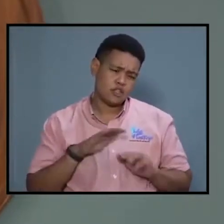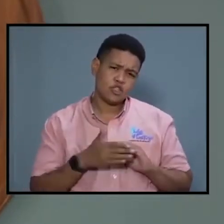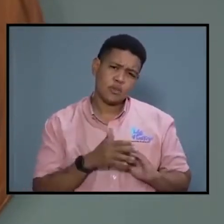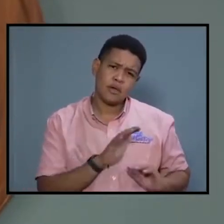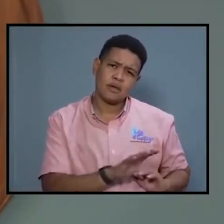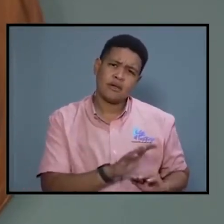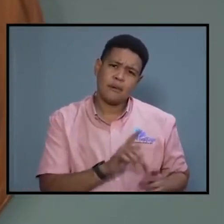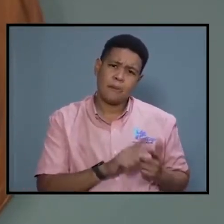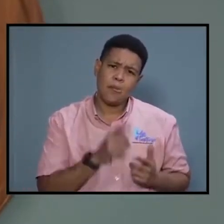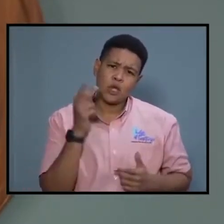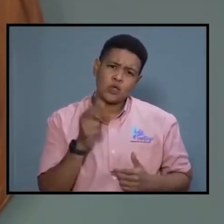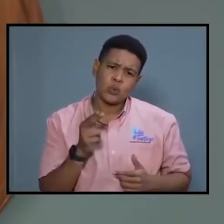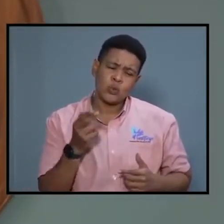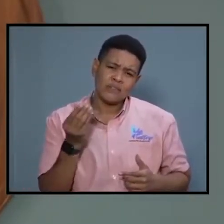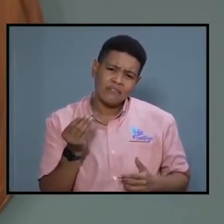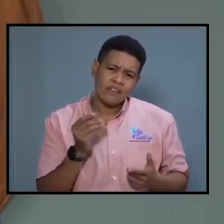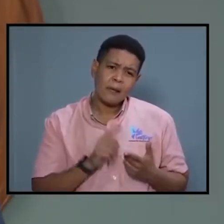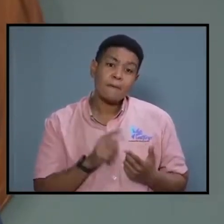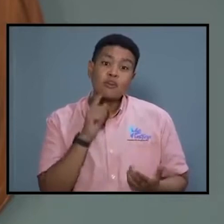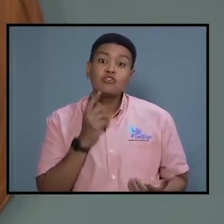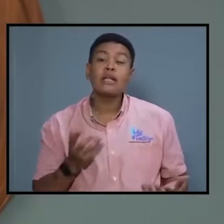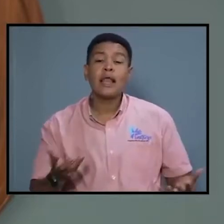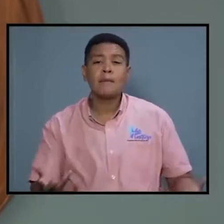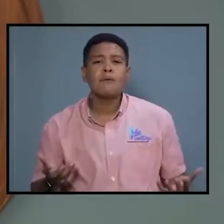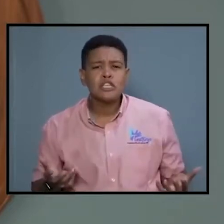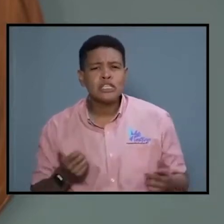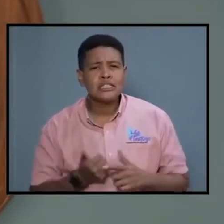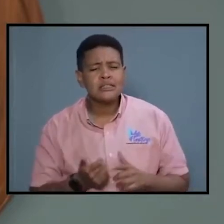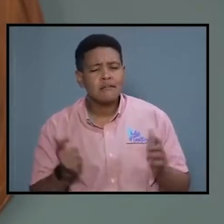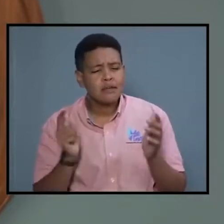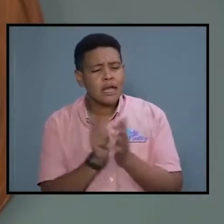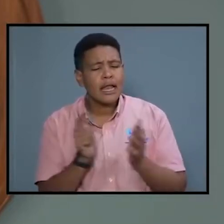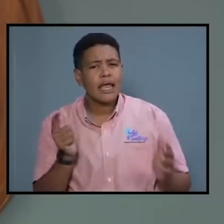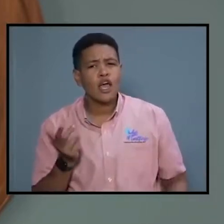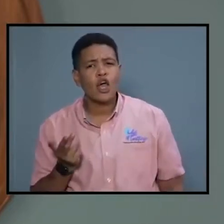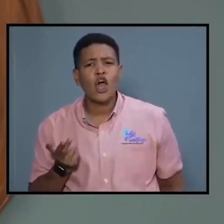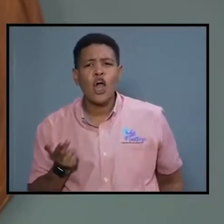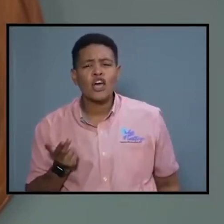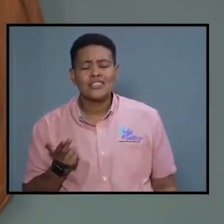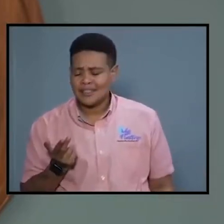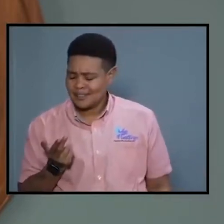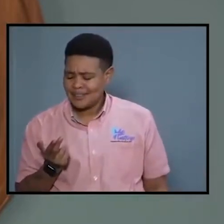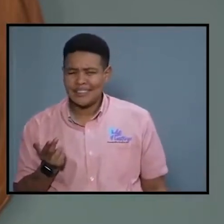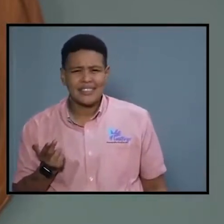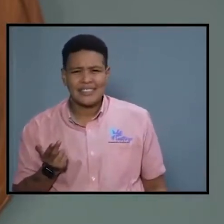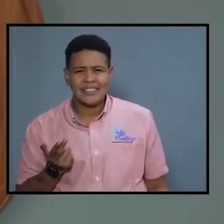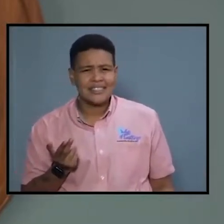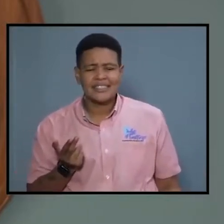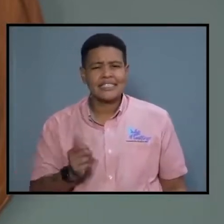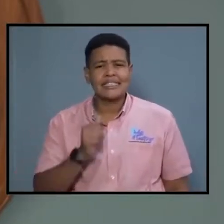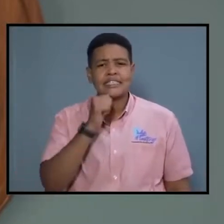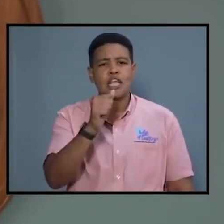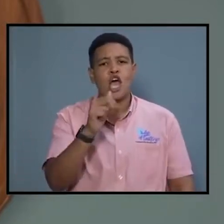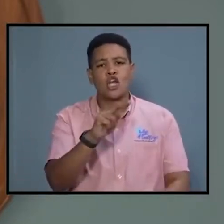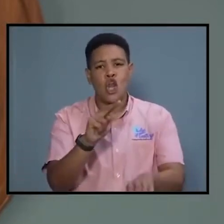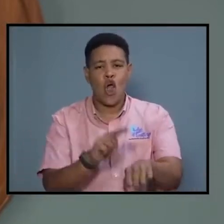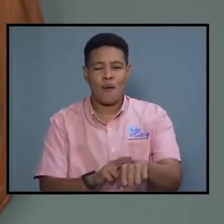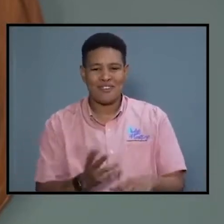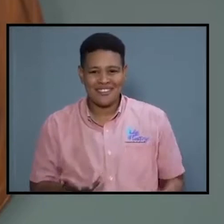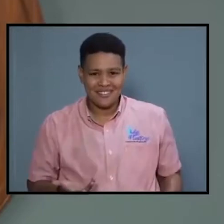and in shootings and in the possession of illegal guns is not normal.